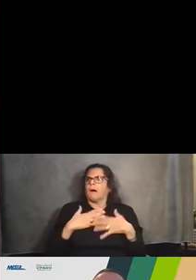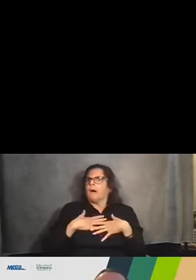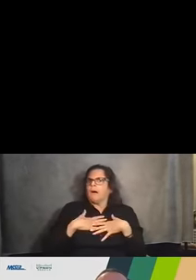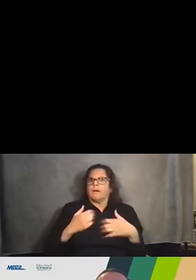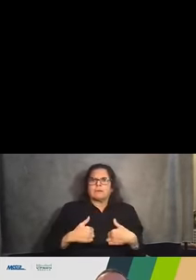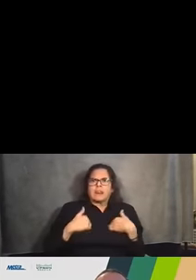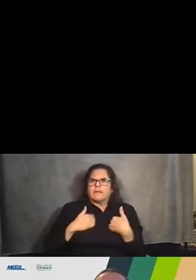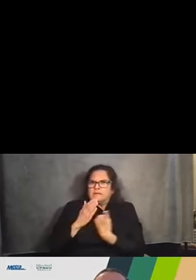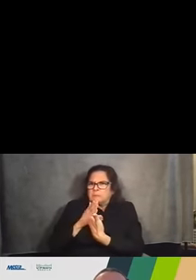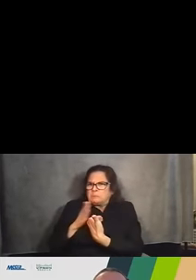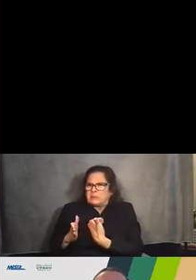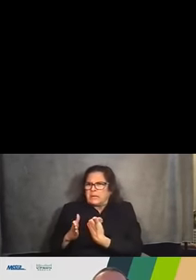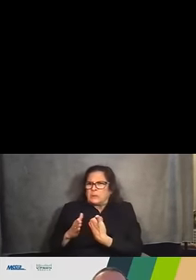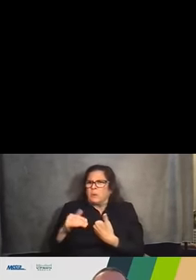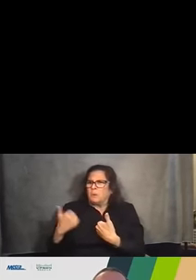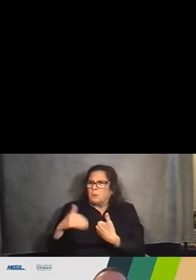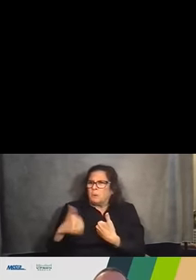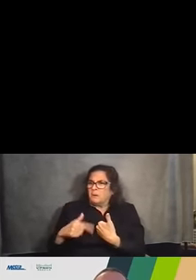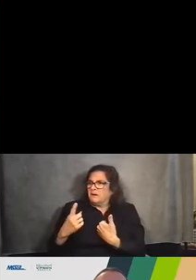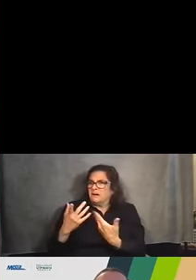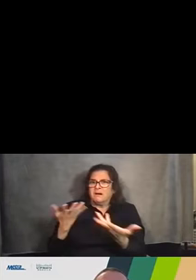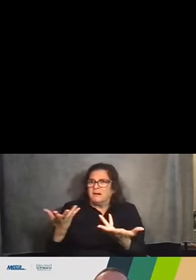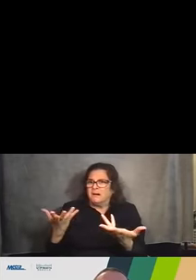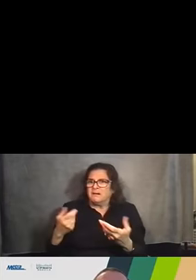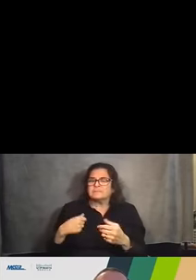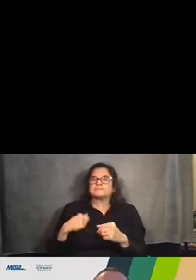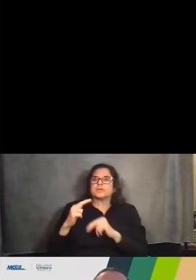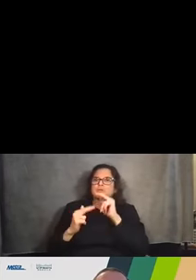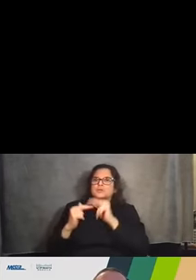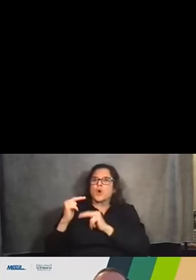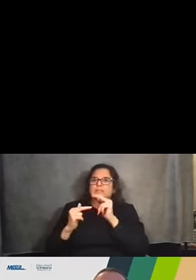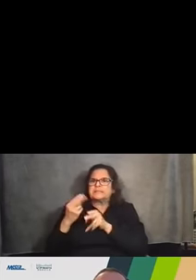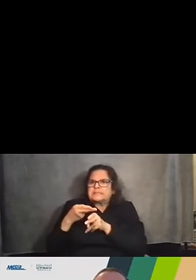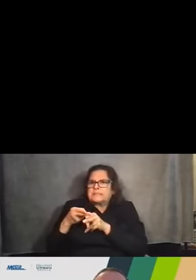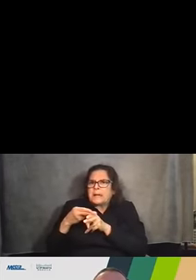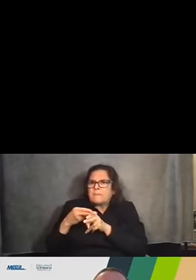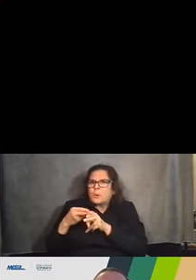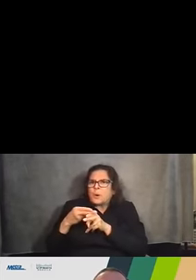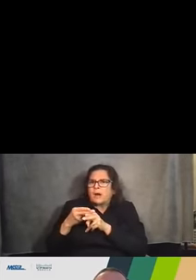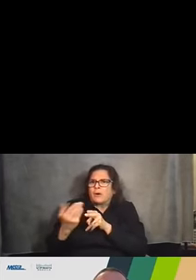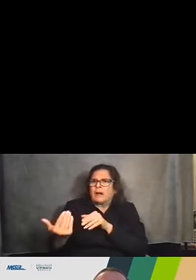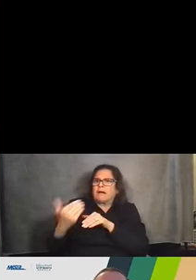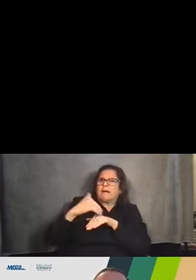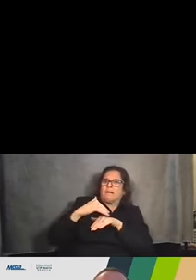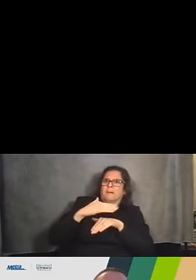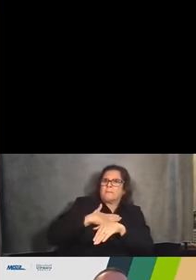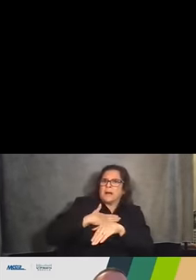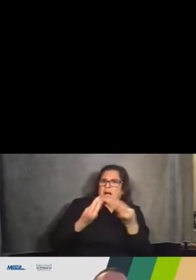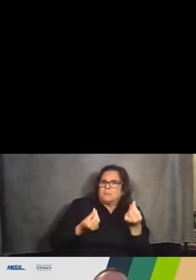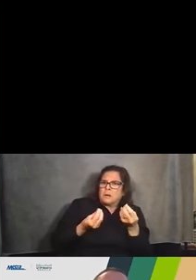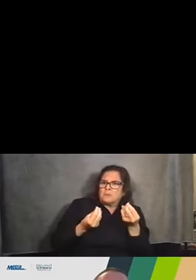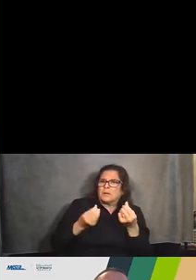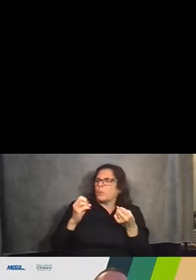about both temporary construction access and fences or other items in the railroad